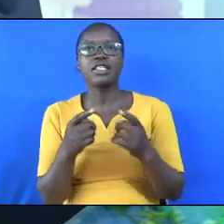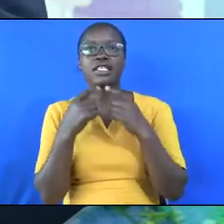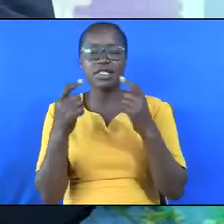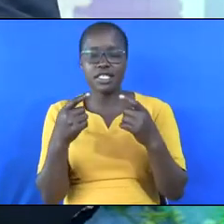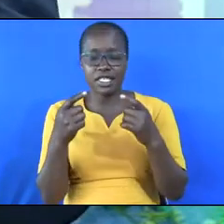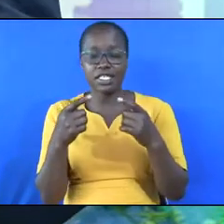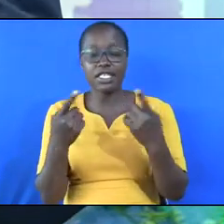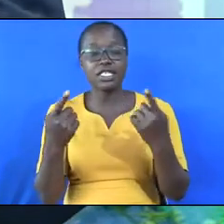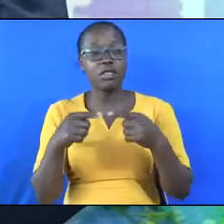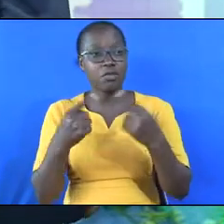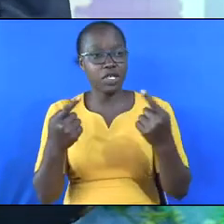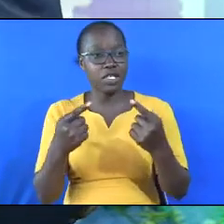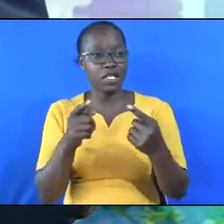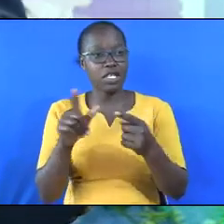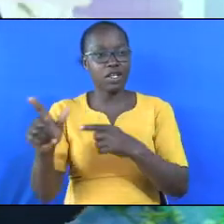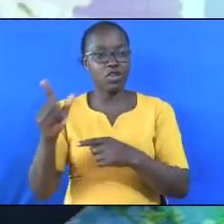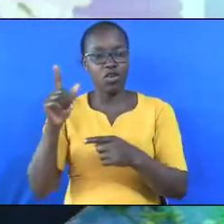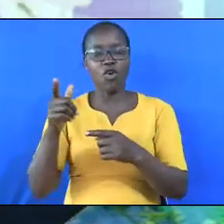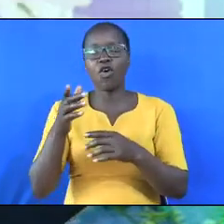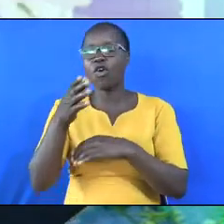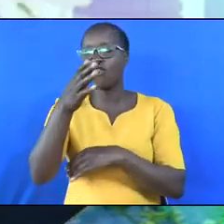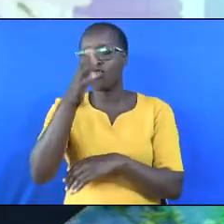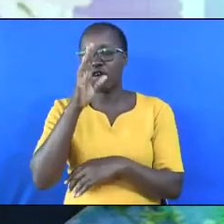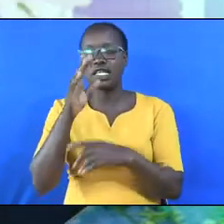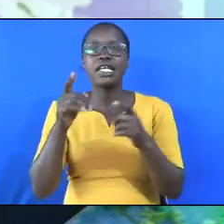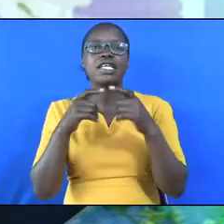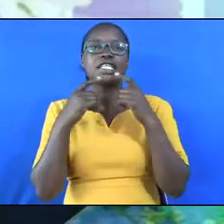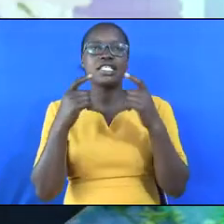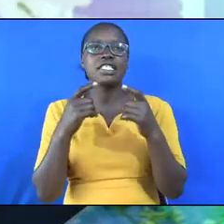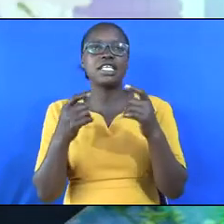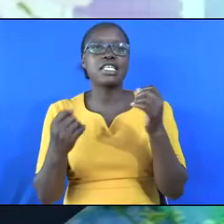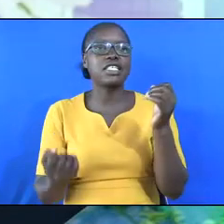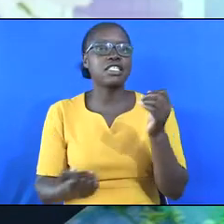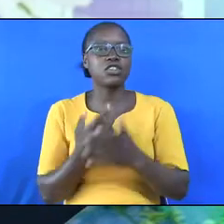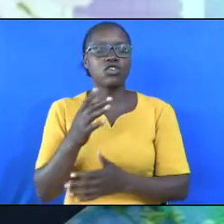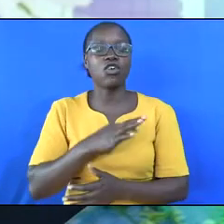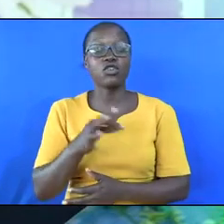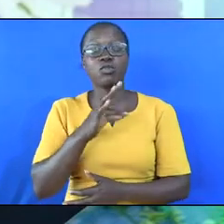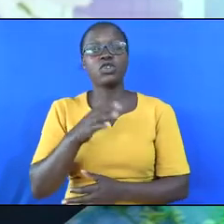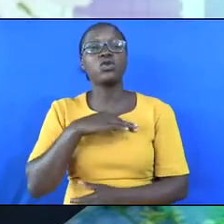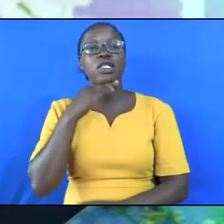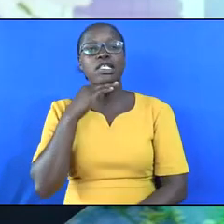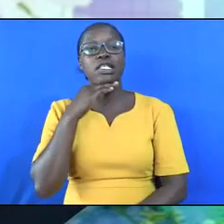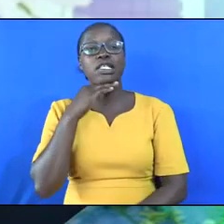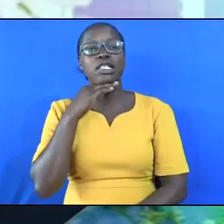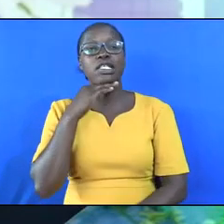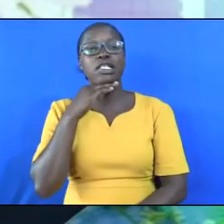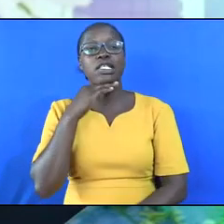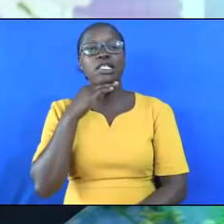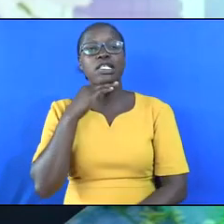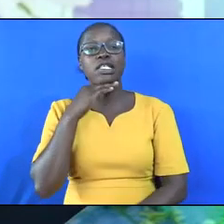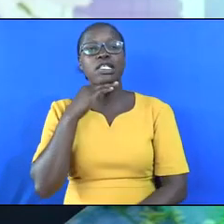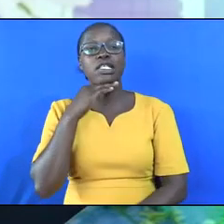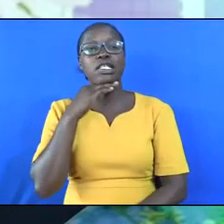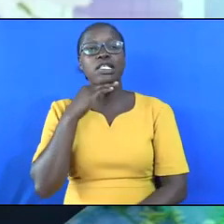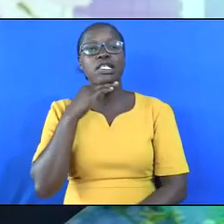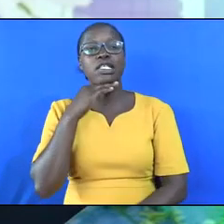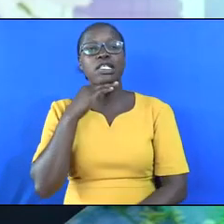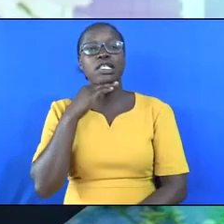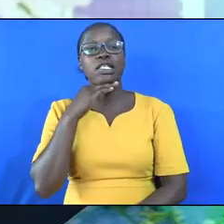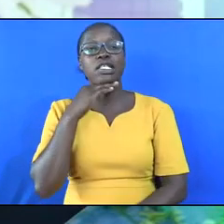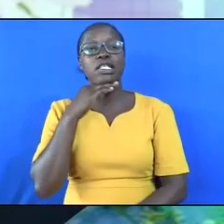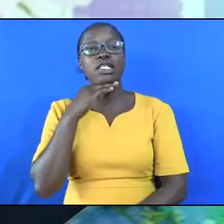law of God. Sin is the cause of spiritual death. But there is another cause of